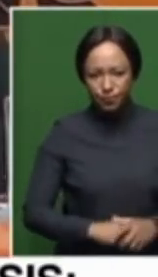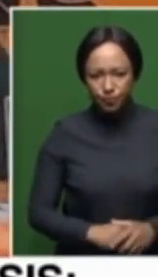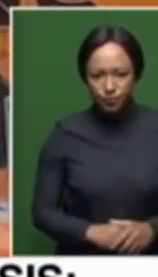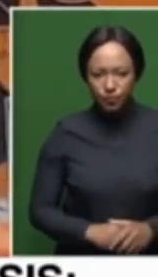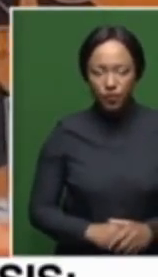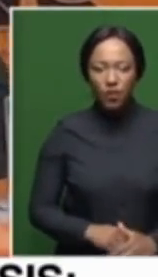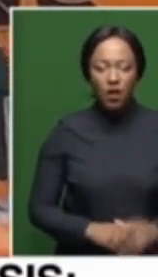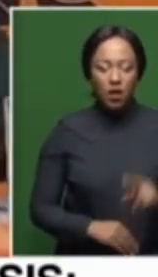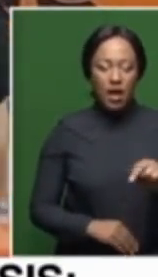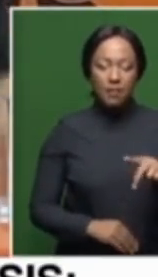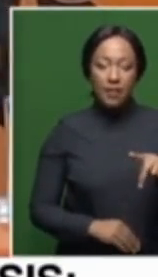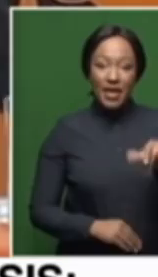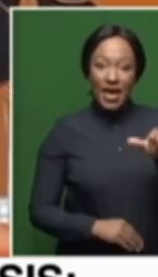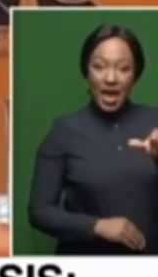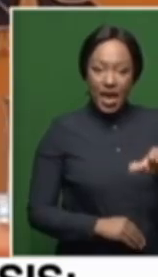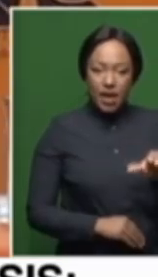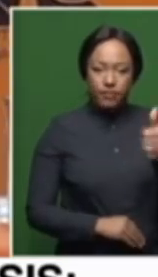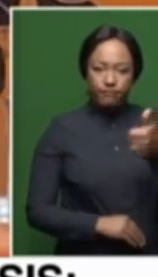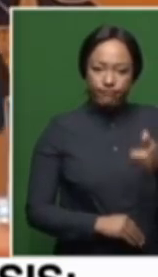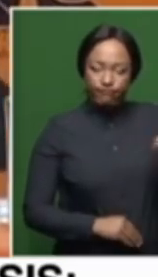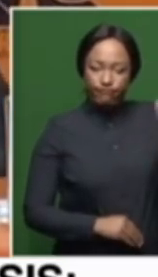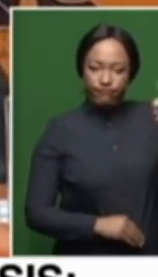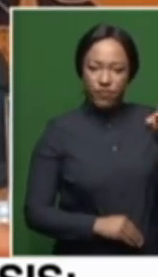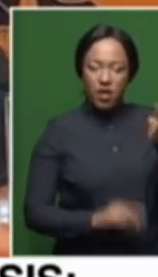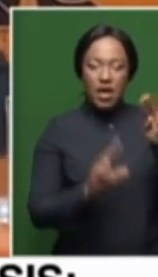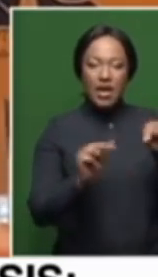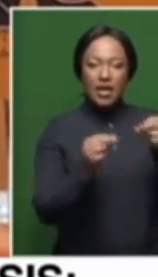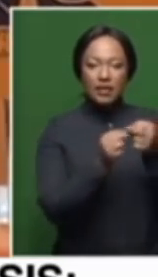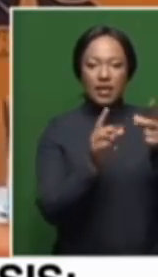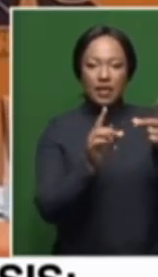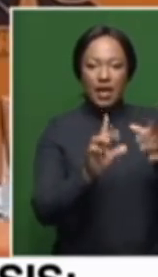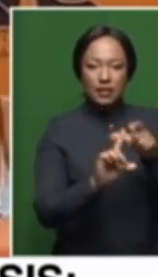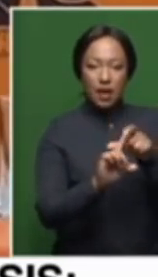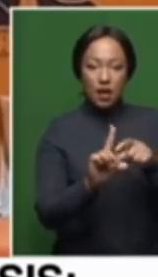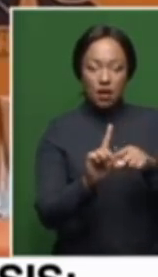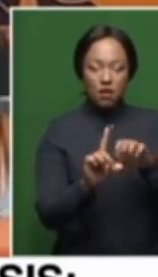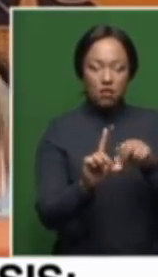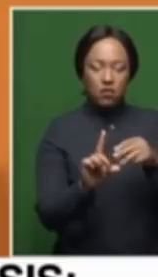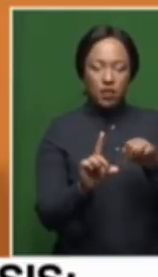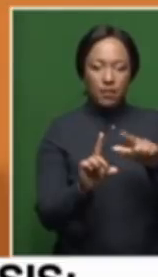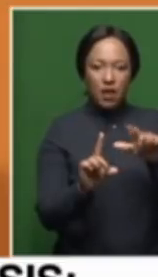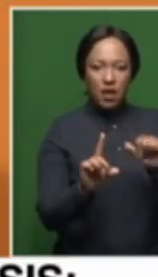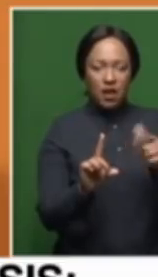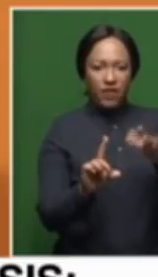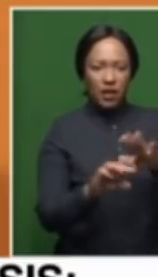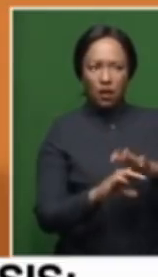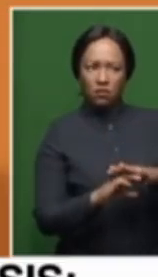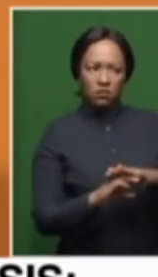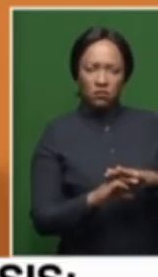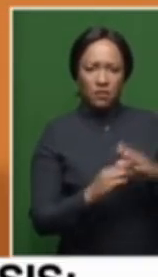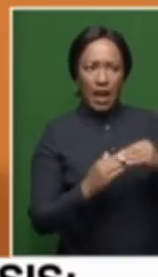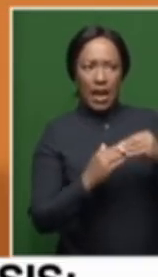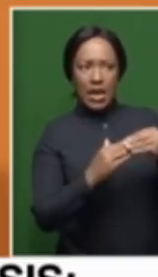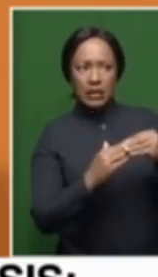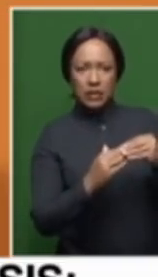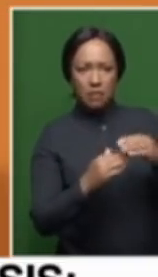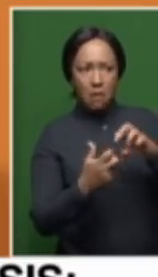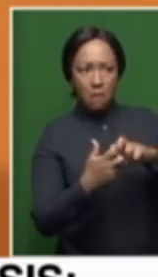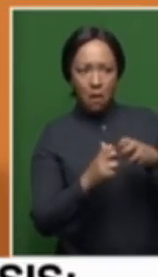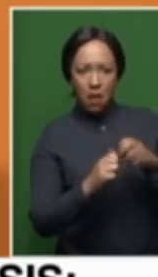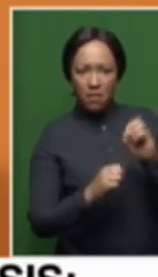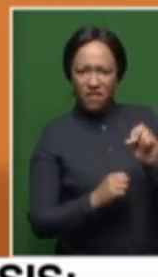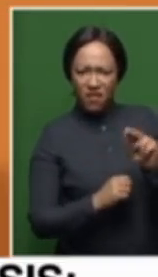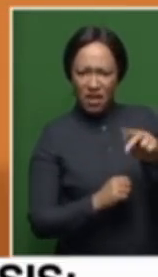National Director of Public Prosecutions Advocate Shamila Bhattoyi has dismissed suggestions that there's a leadership crisis in the National